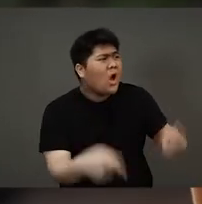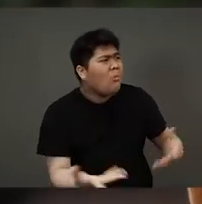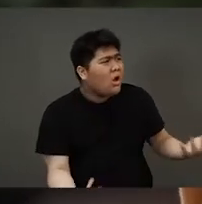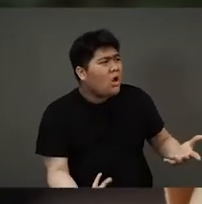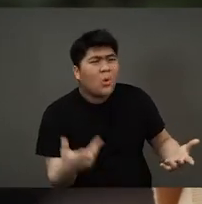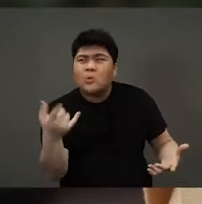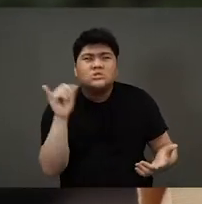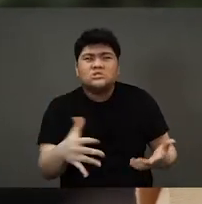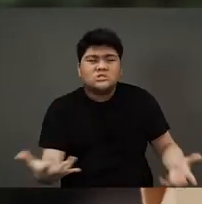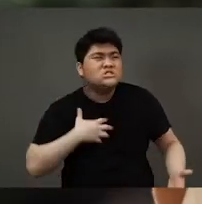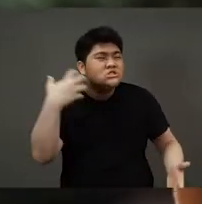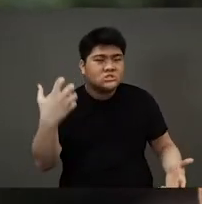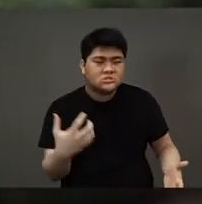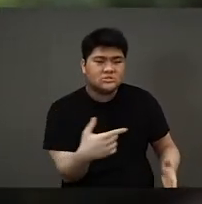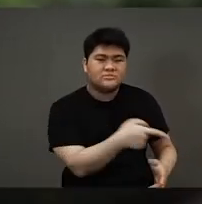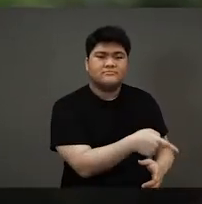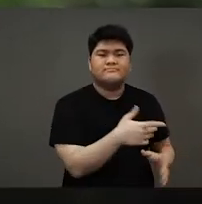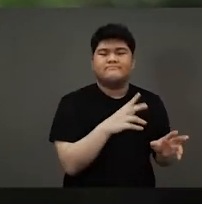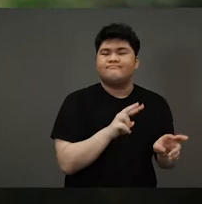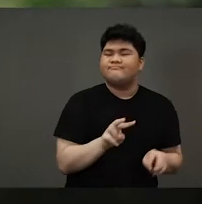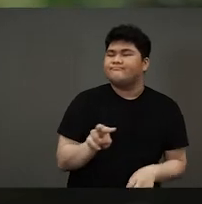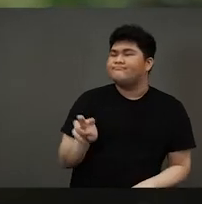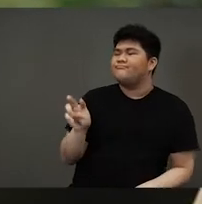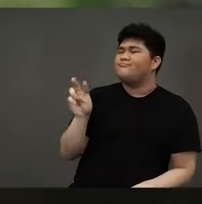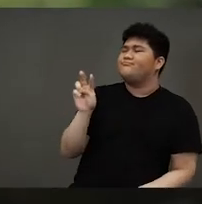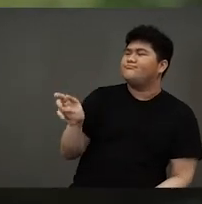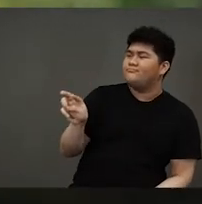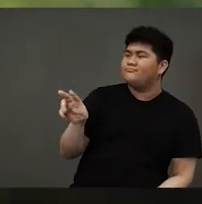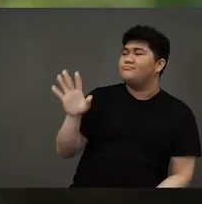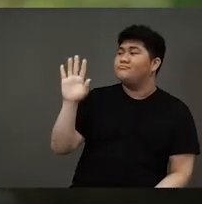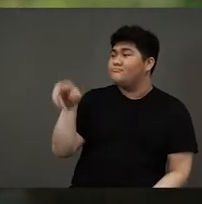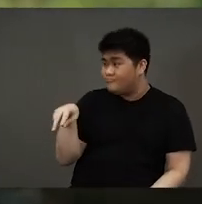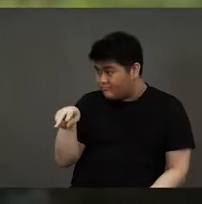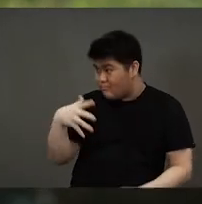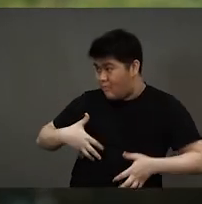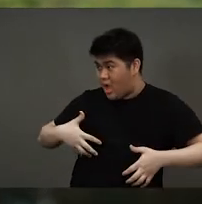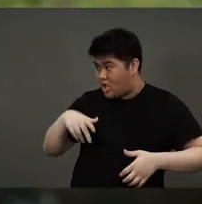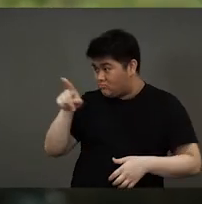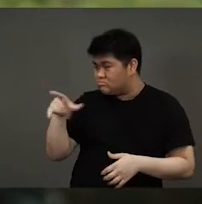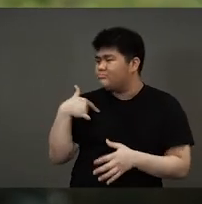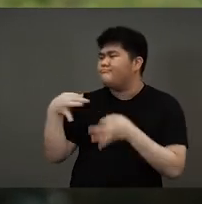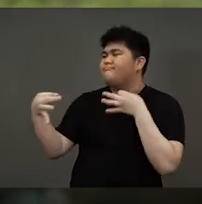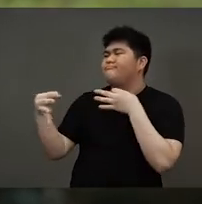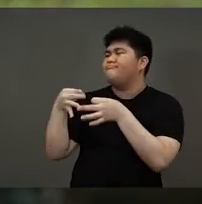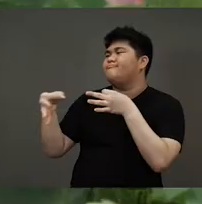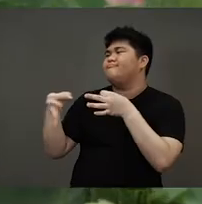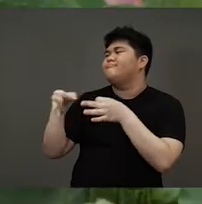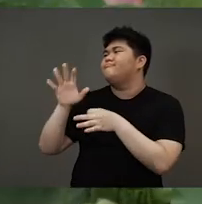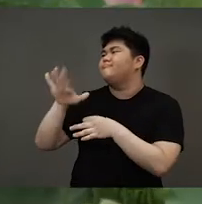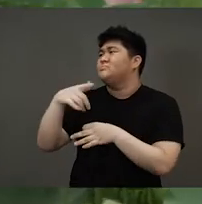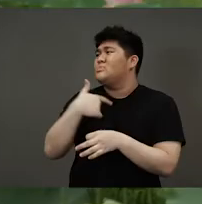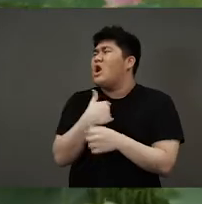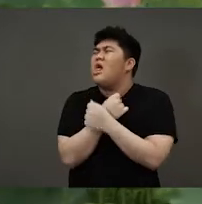The golden fish, or Savana Macha, the mermaid, turned around, looked at monkey and explained to him